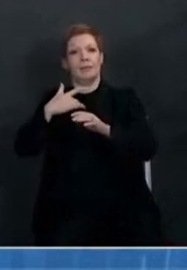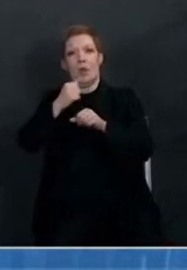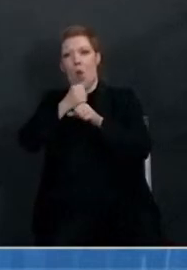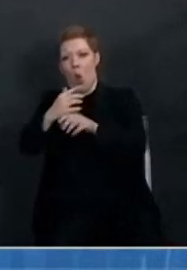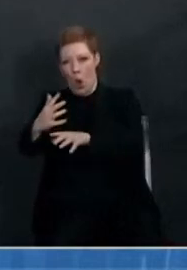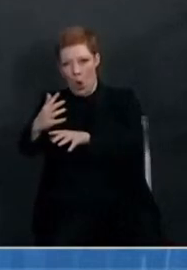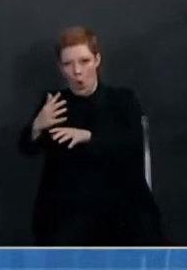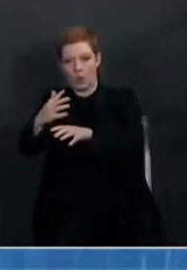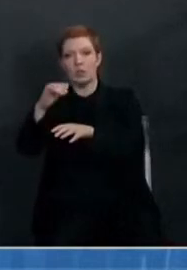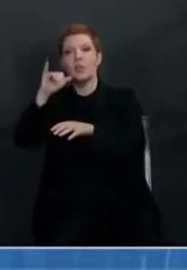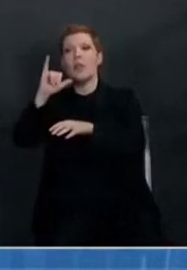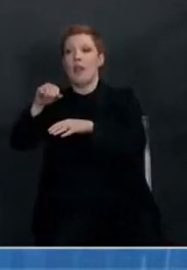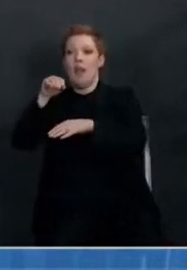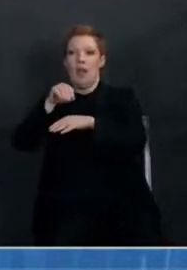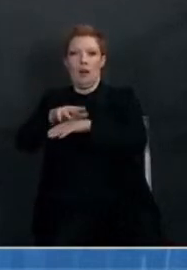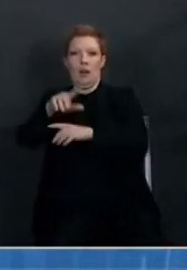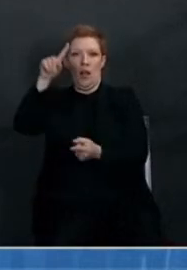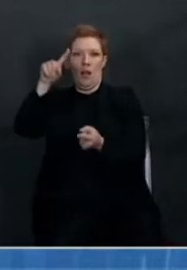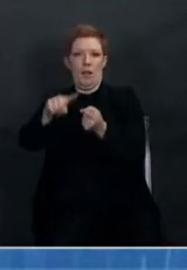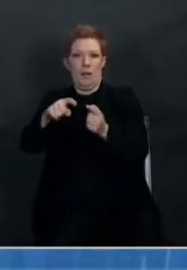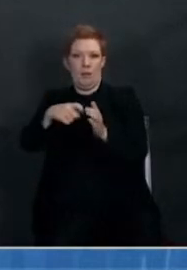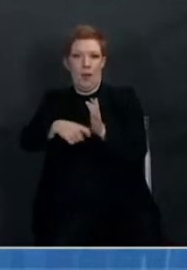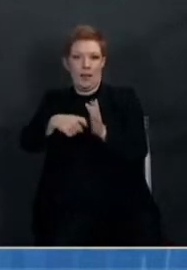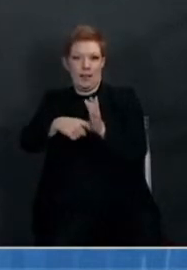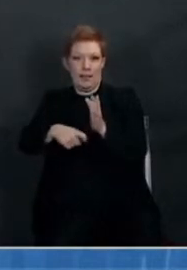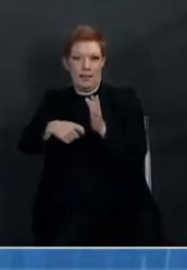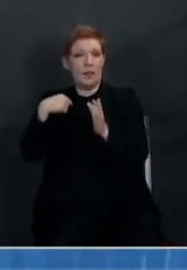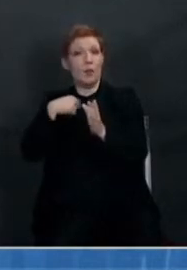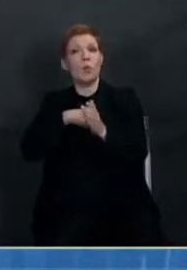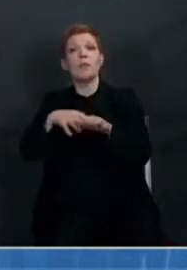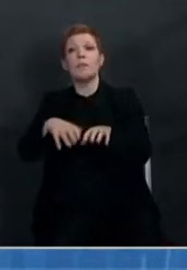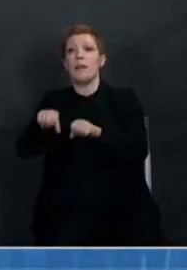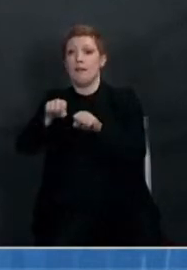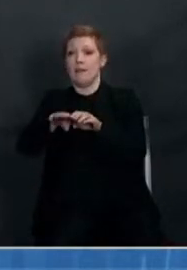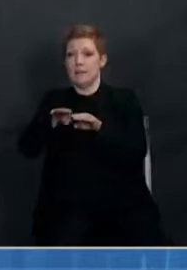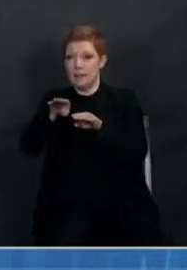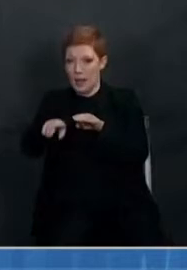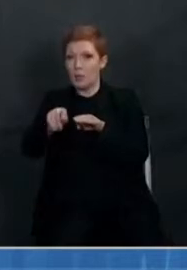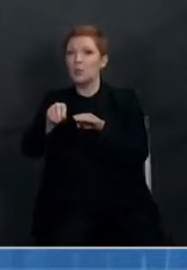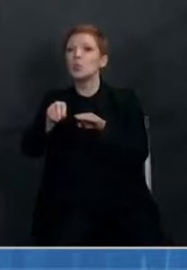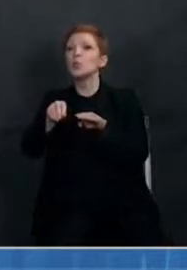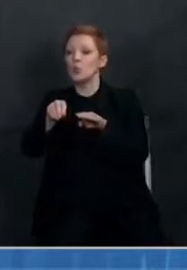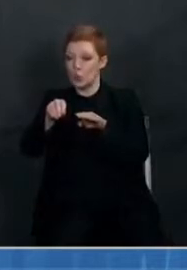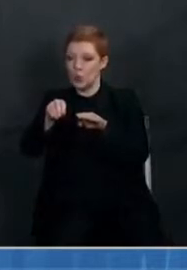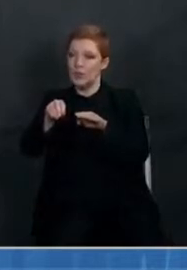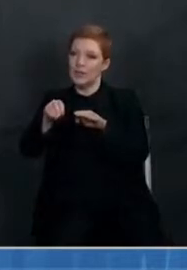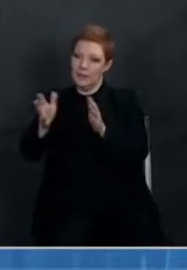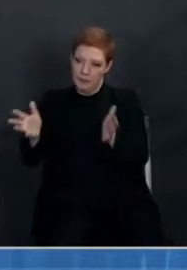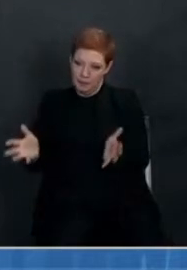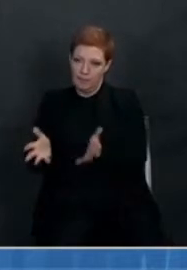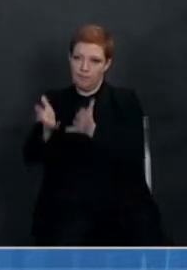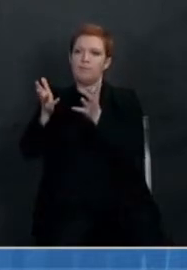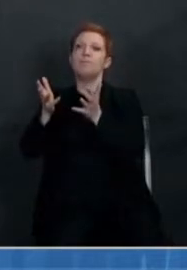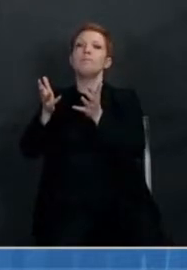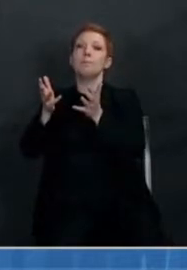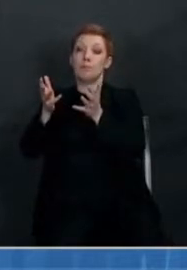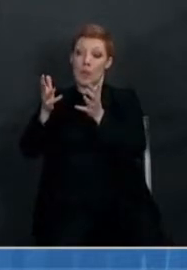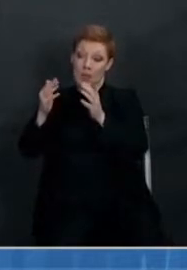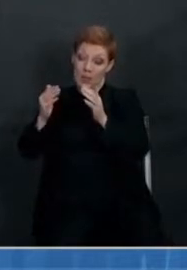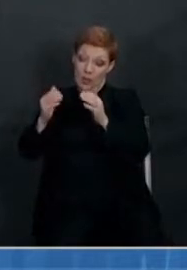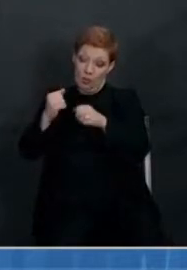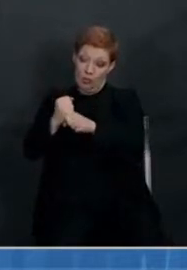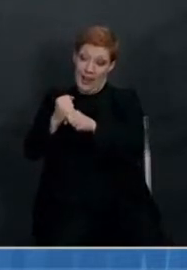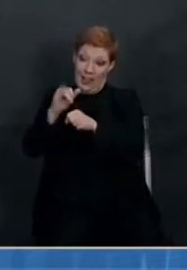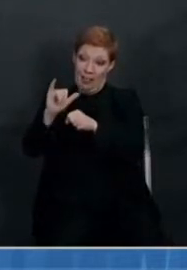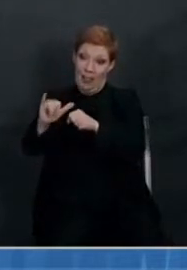chicken and egg problem that I think we have taken a step to solve today by creating mass production so that we will have tens of millions